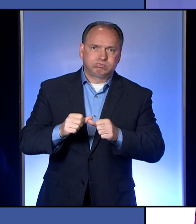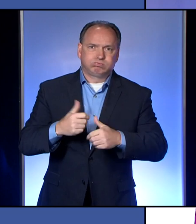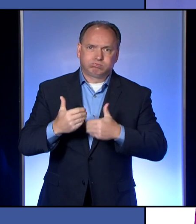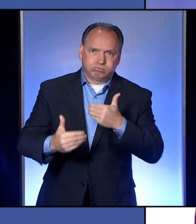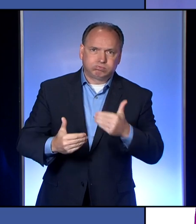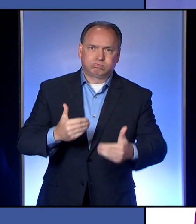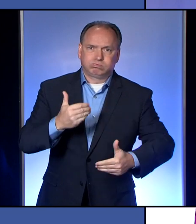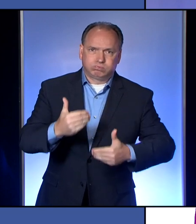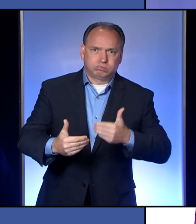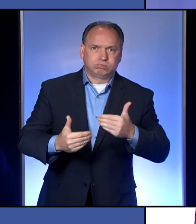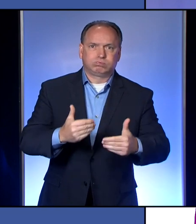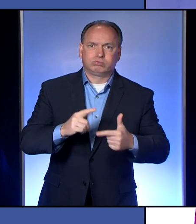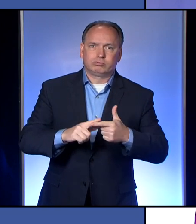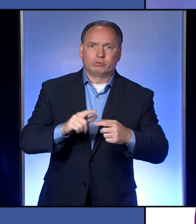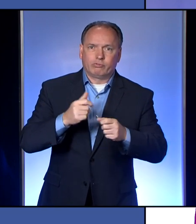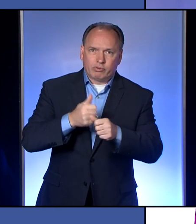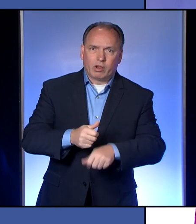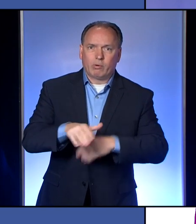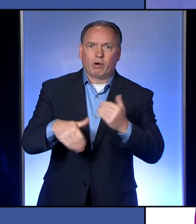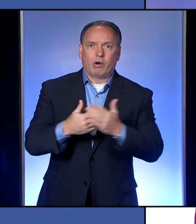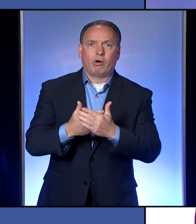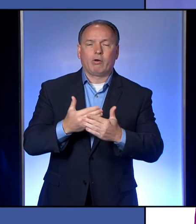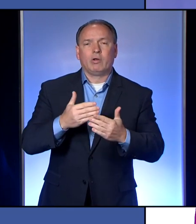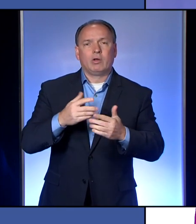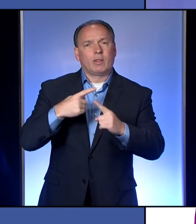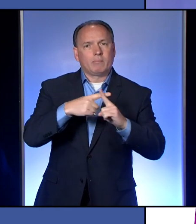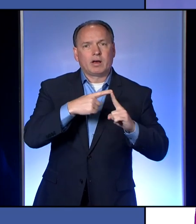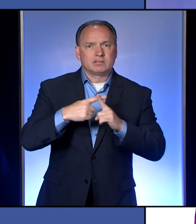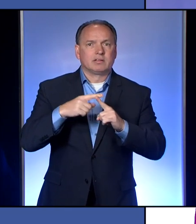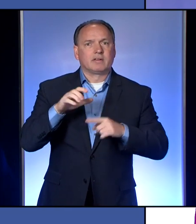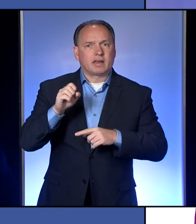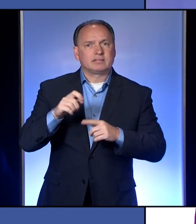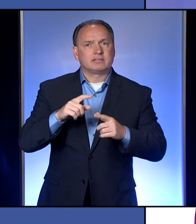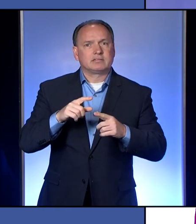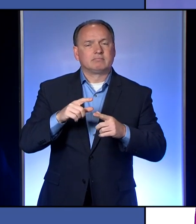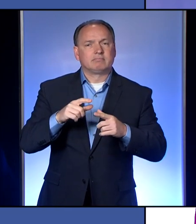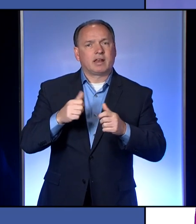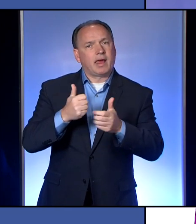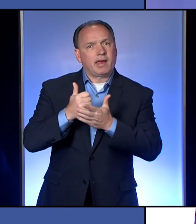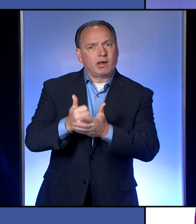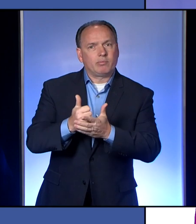to follow all of these positive cases and to get people isolated and quarantined.